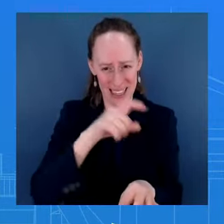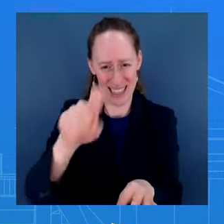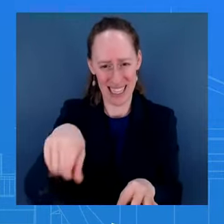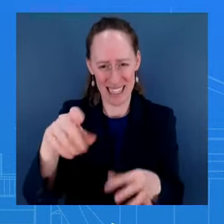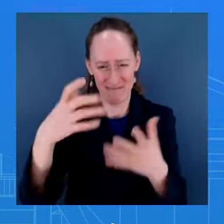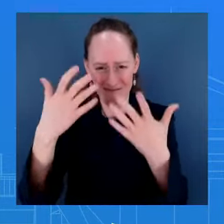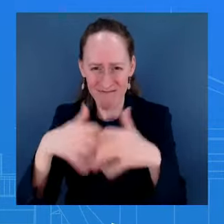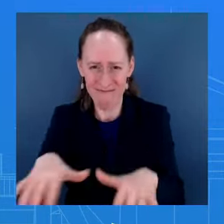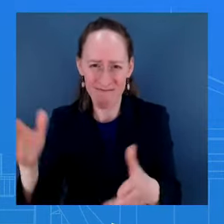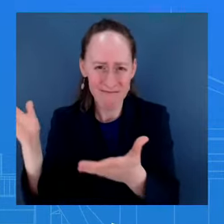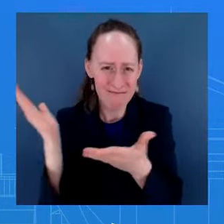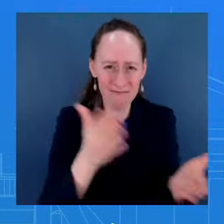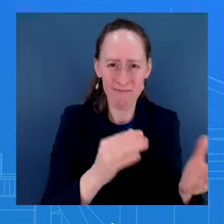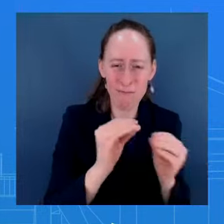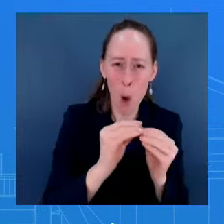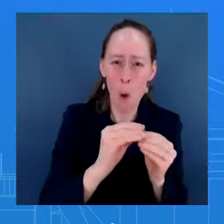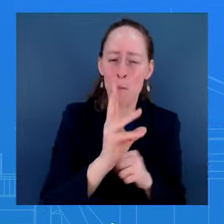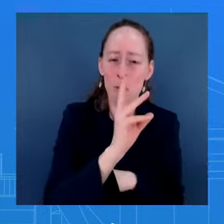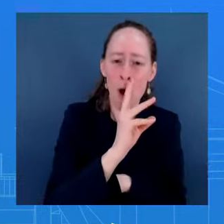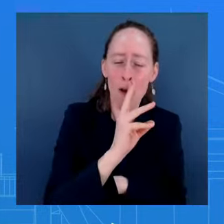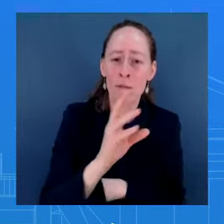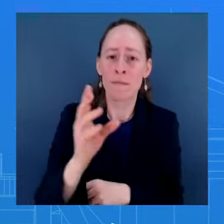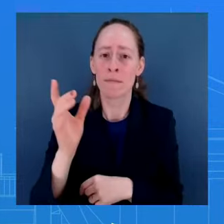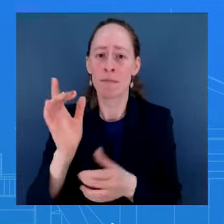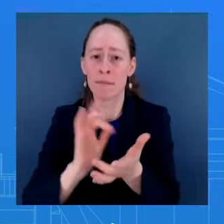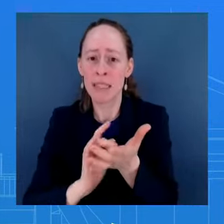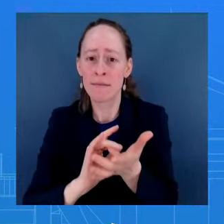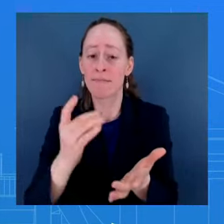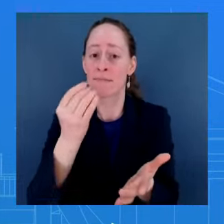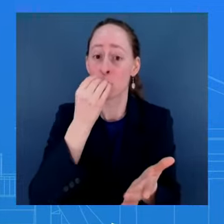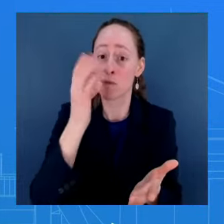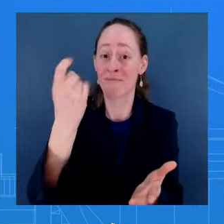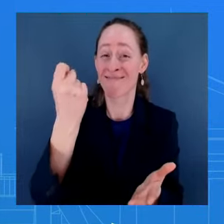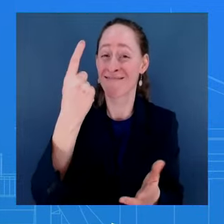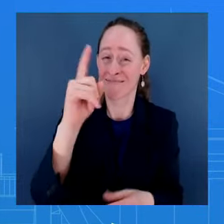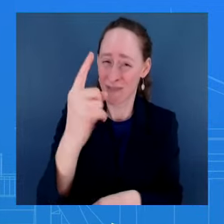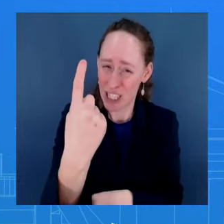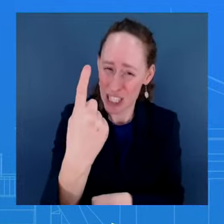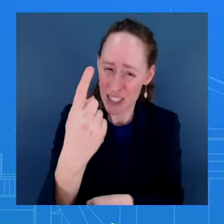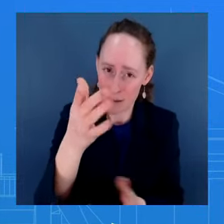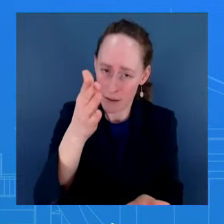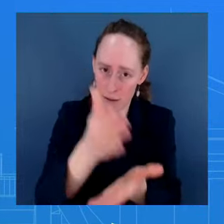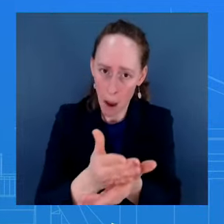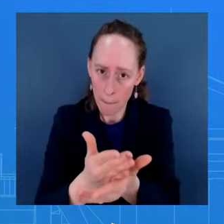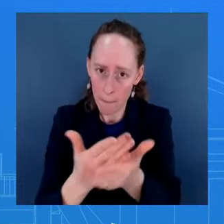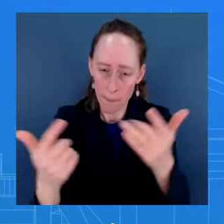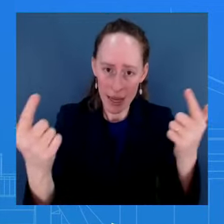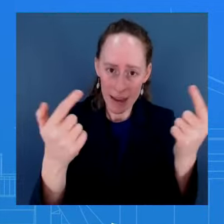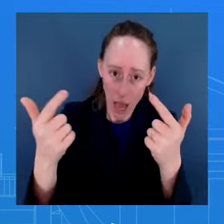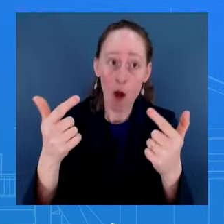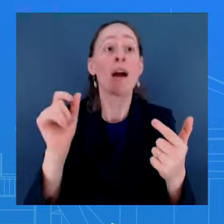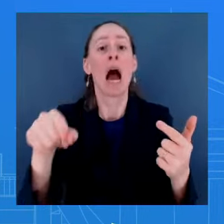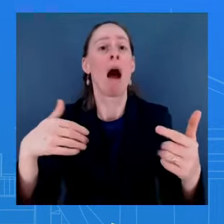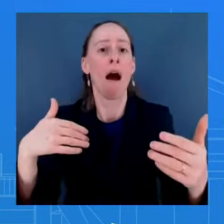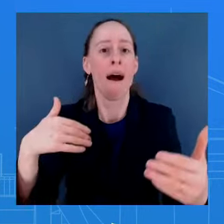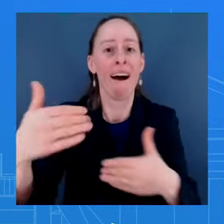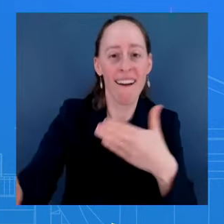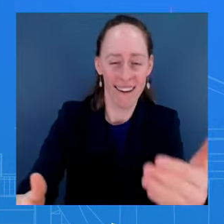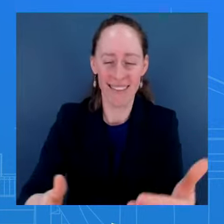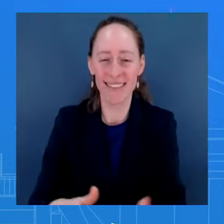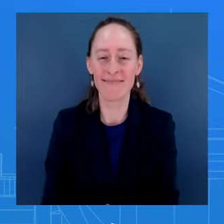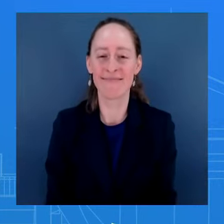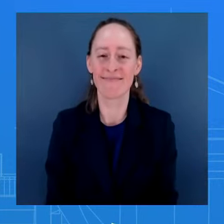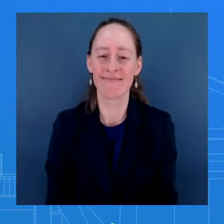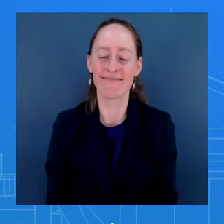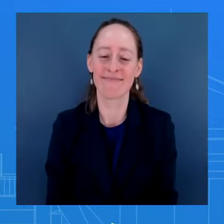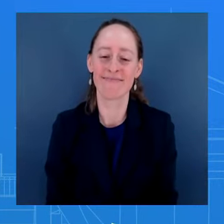have a ceasefire in place so that we can actually move forward here. I have a question for a colleague. Will the President meet with the Prime Minister